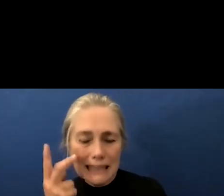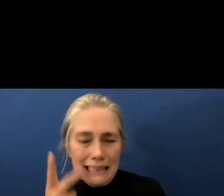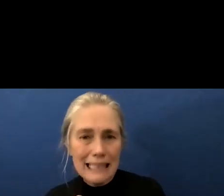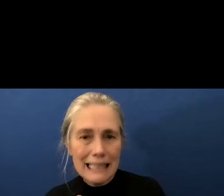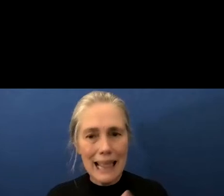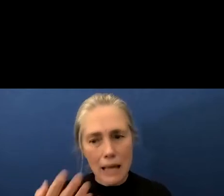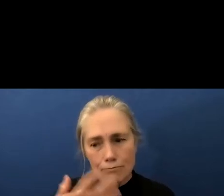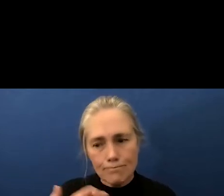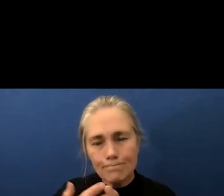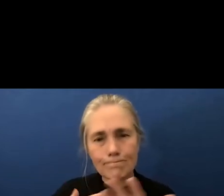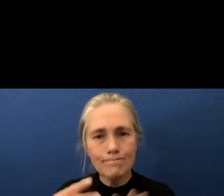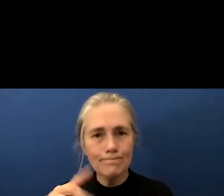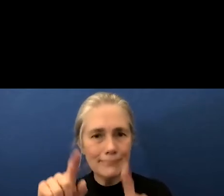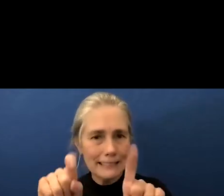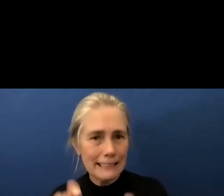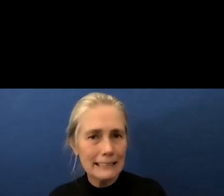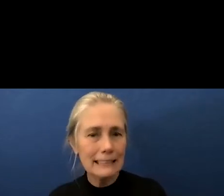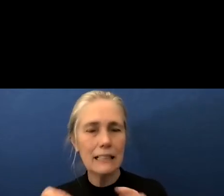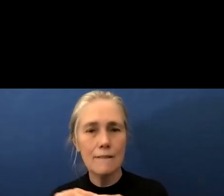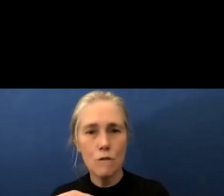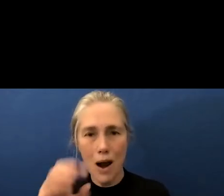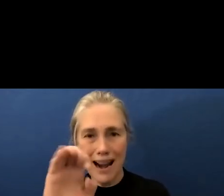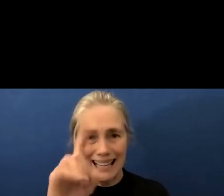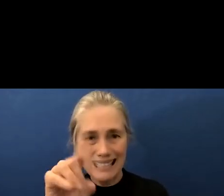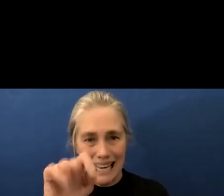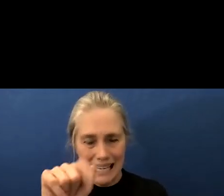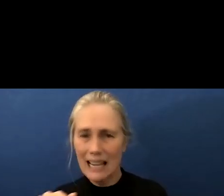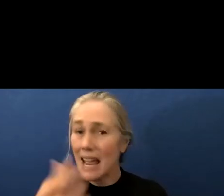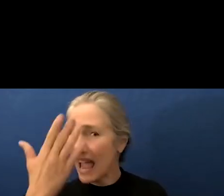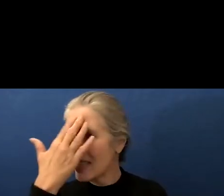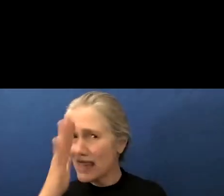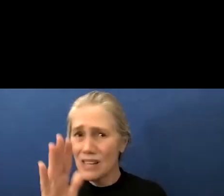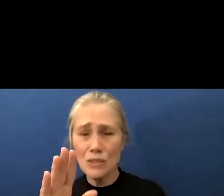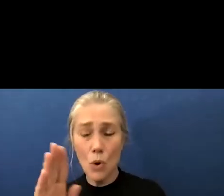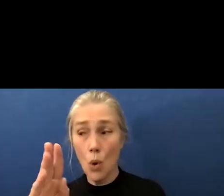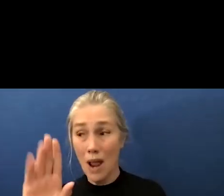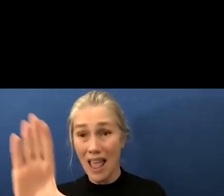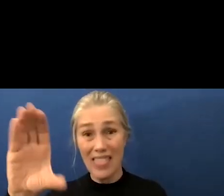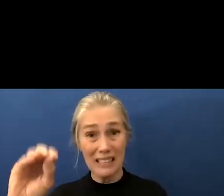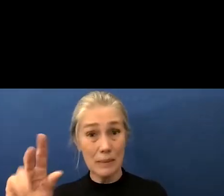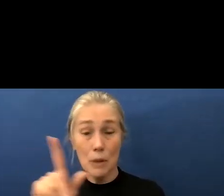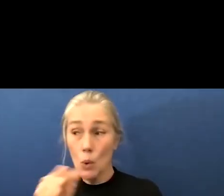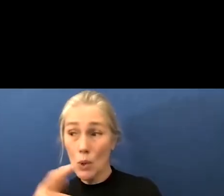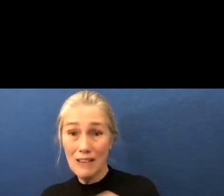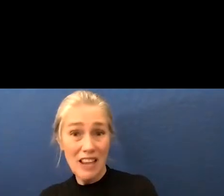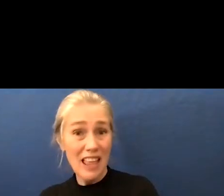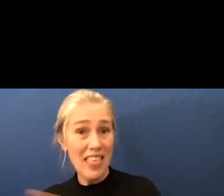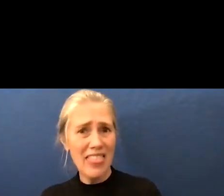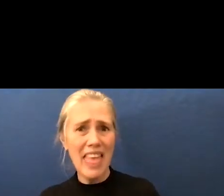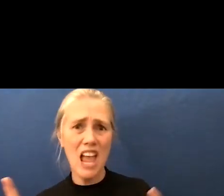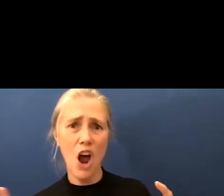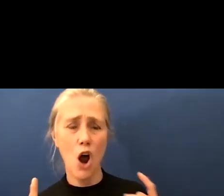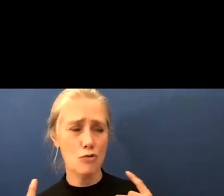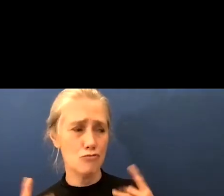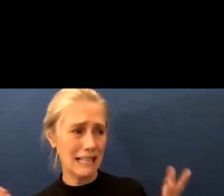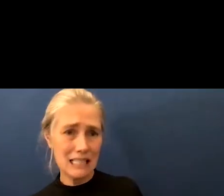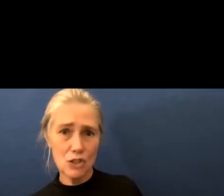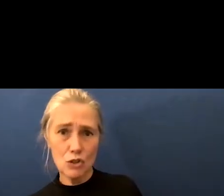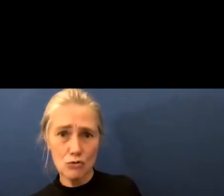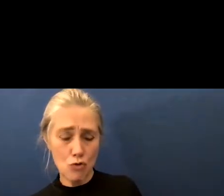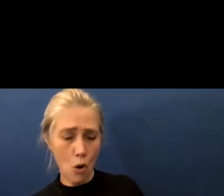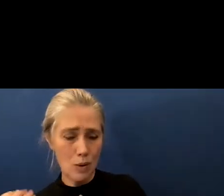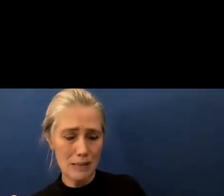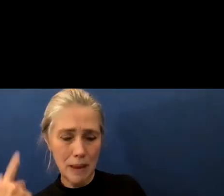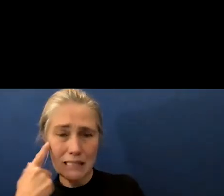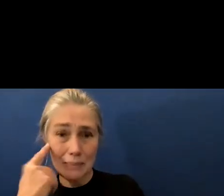wrong path they also didn't know the manufacturers of these shots are released from all liability for vaccine injury and death or the